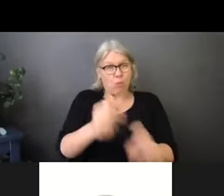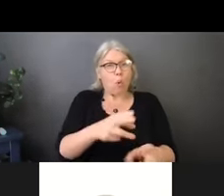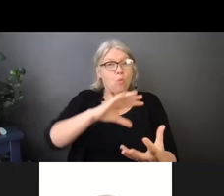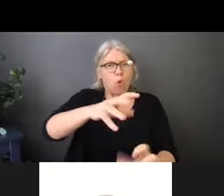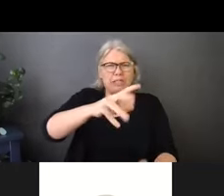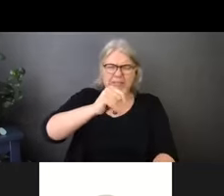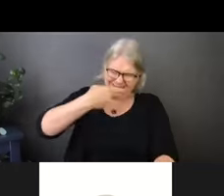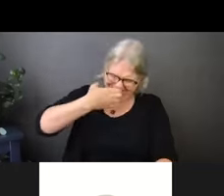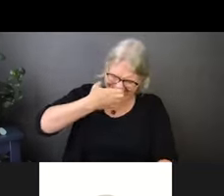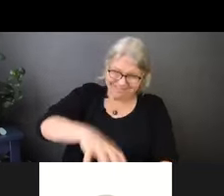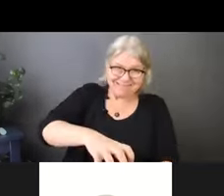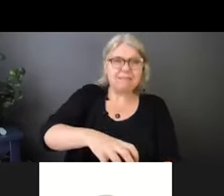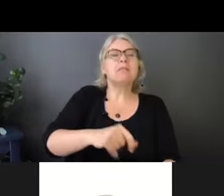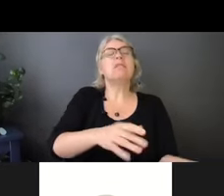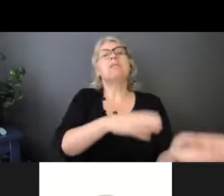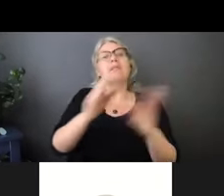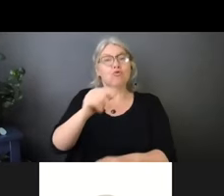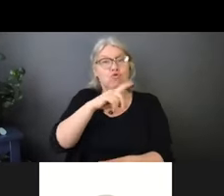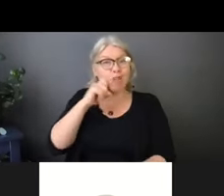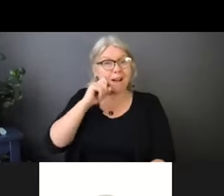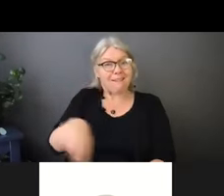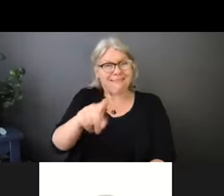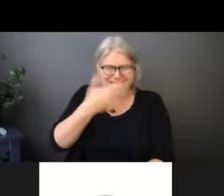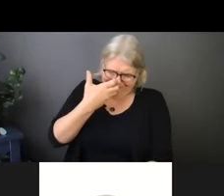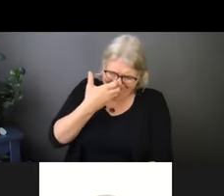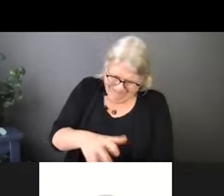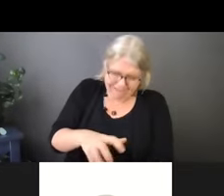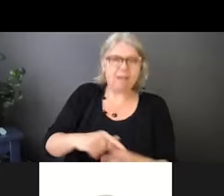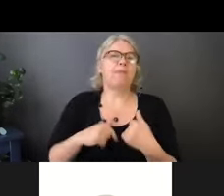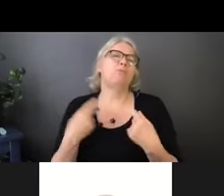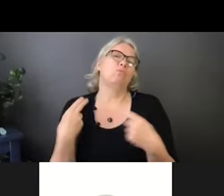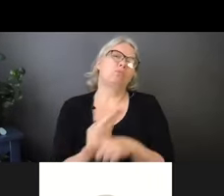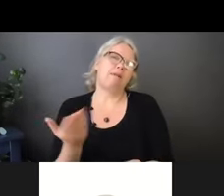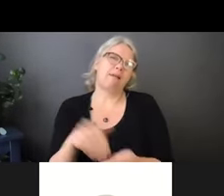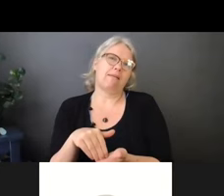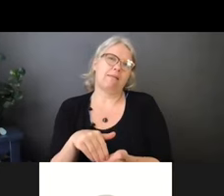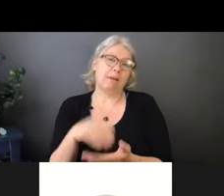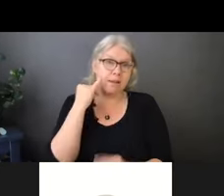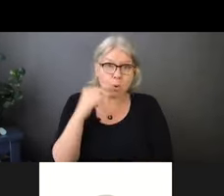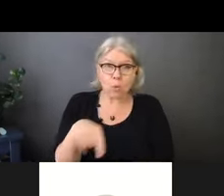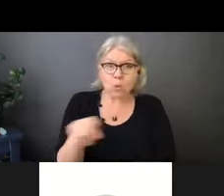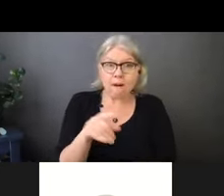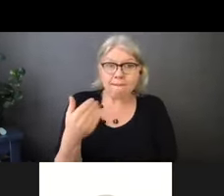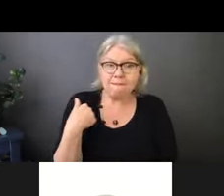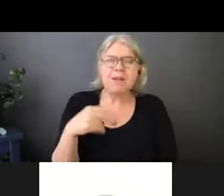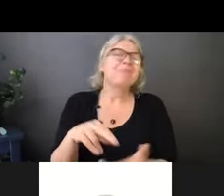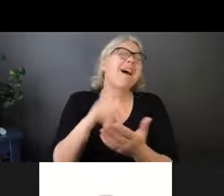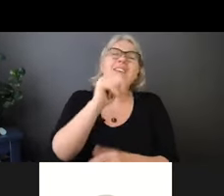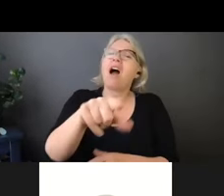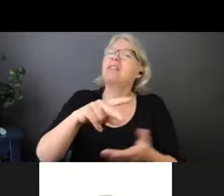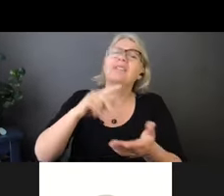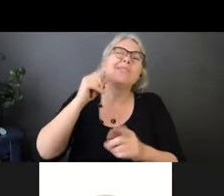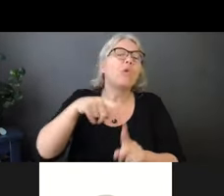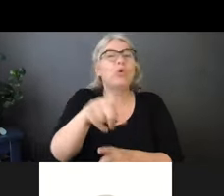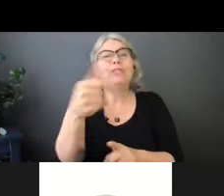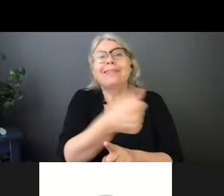and reused. So if you do have those, I'm not talking about a handmade one that you made yourself. I'm